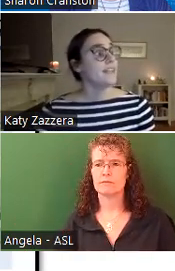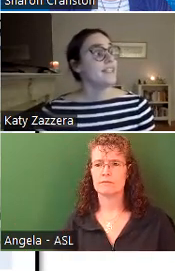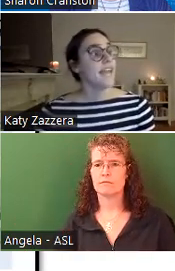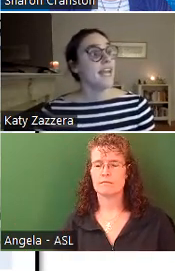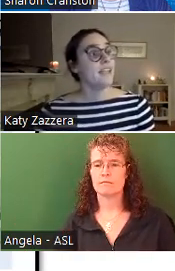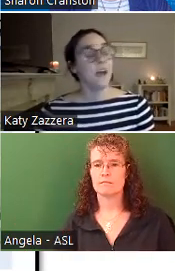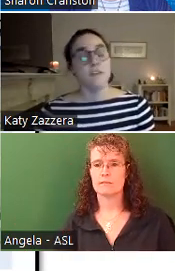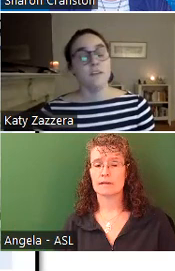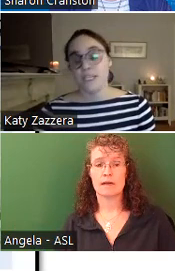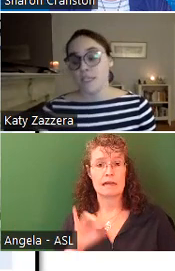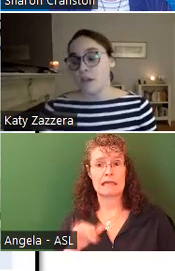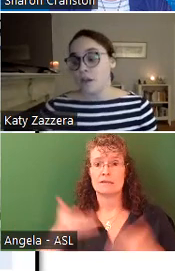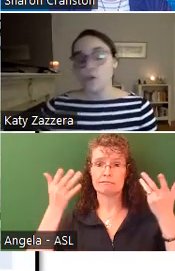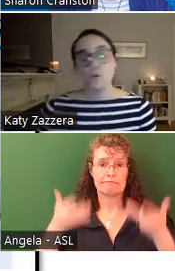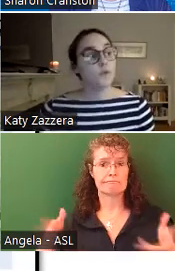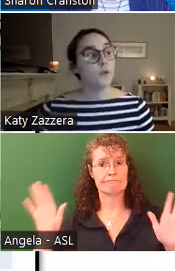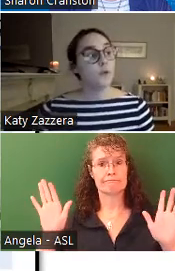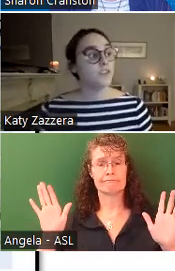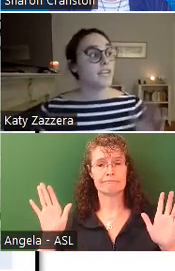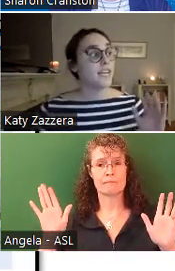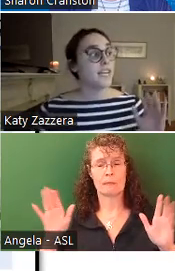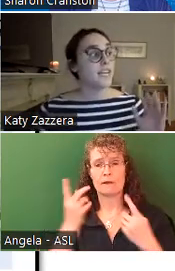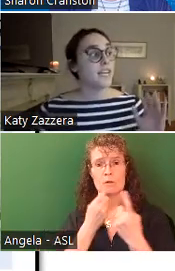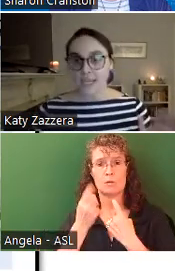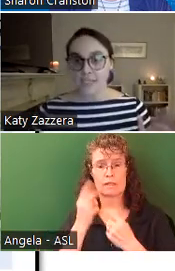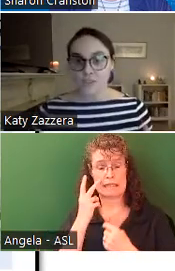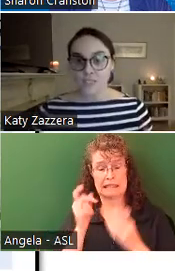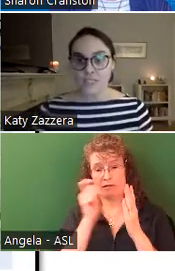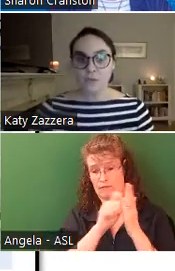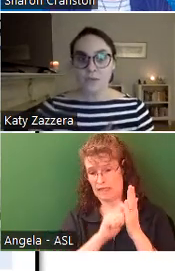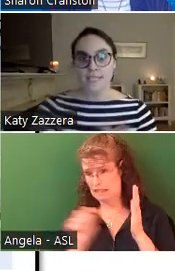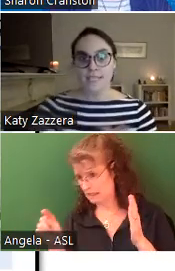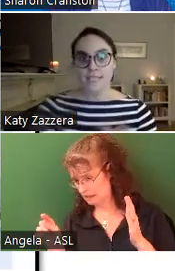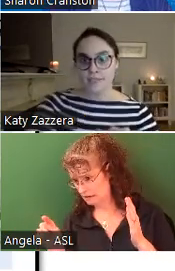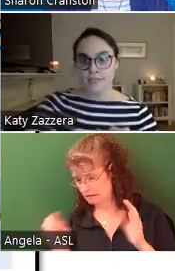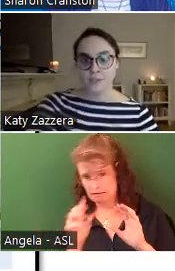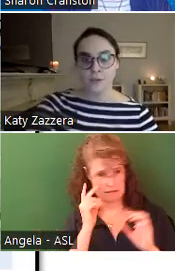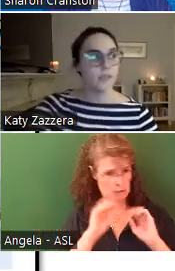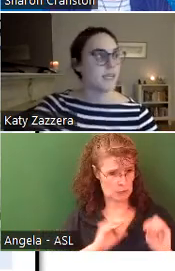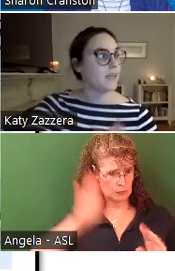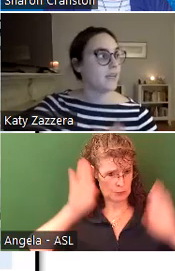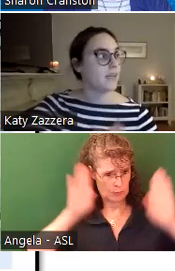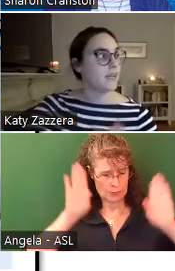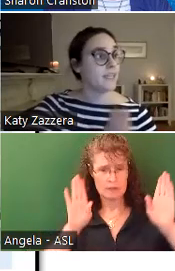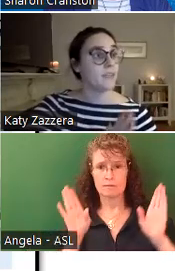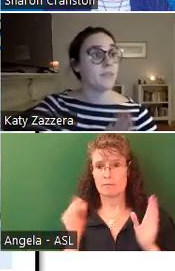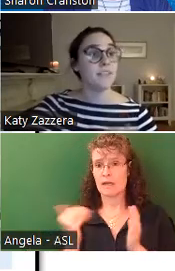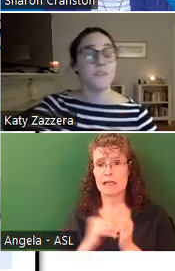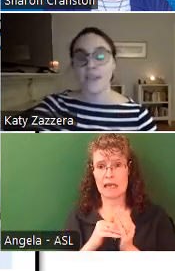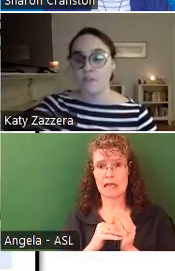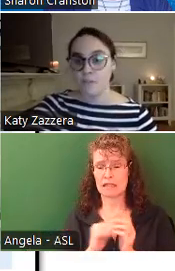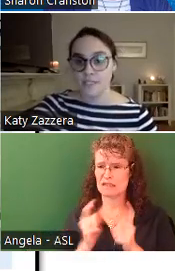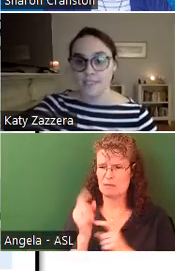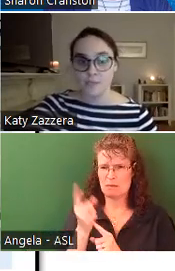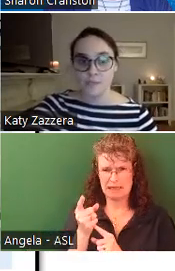That is the end of the questions that I see written and I see no raised hands. So again, I want to give it a minute